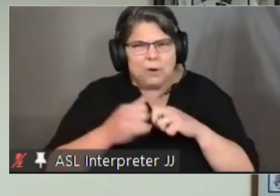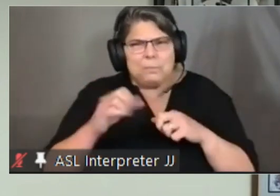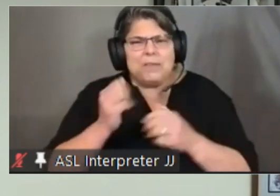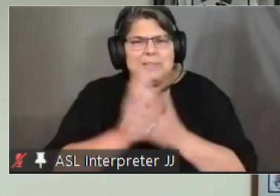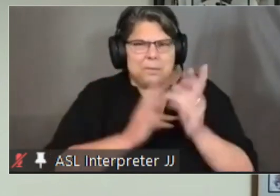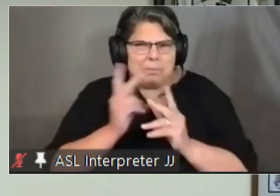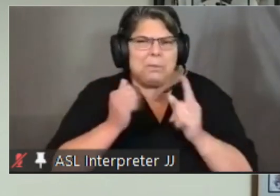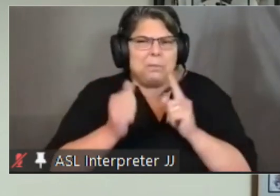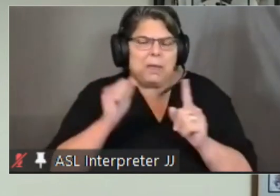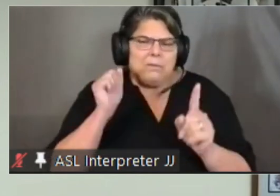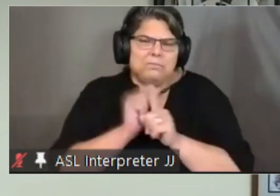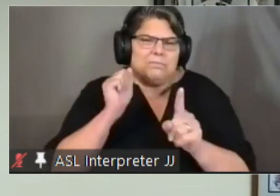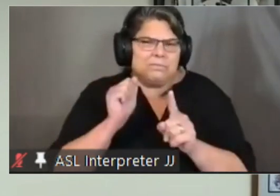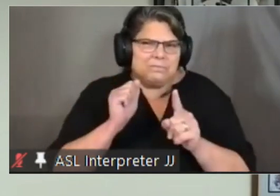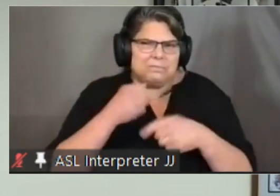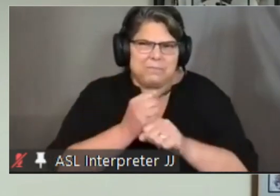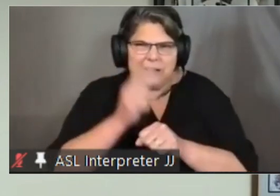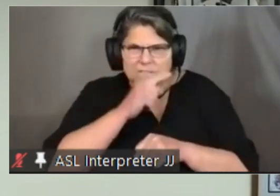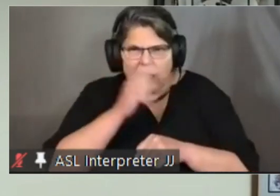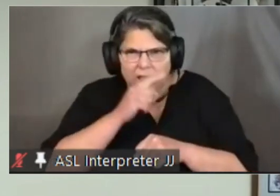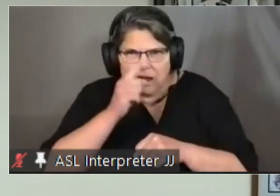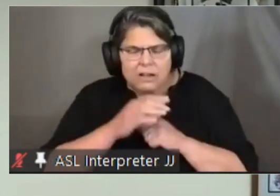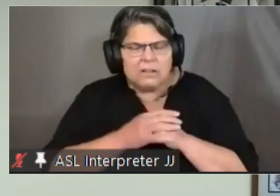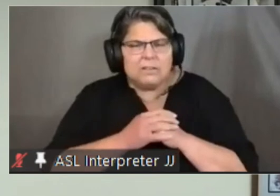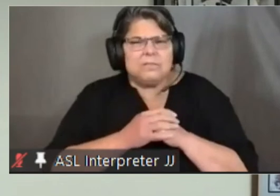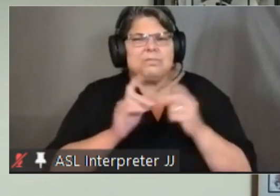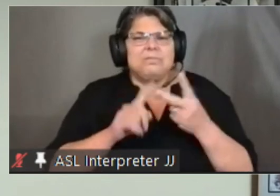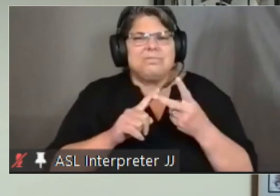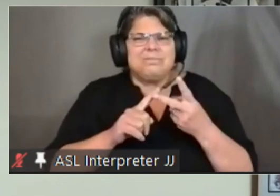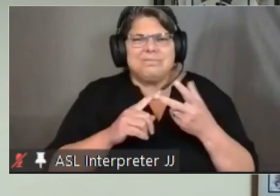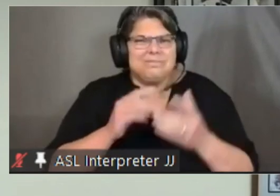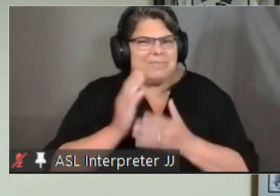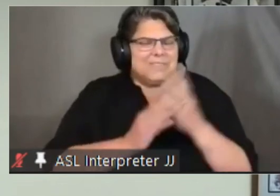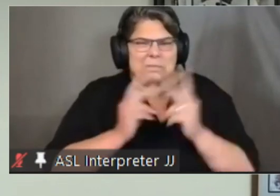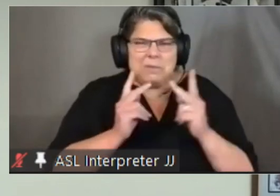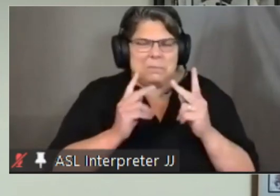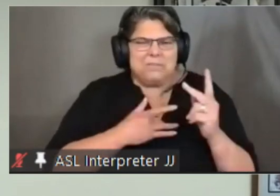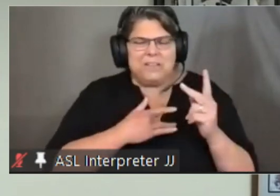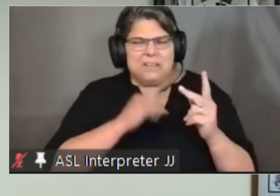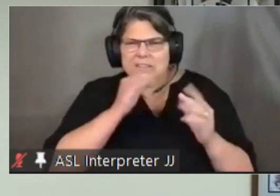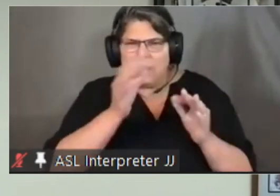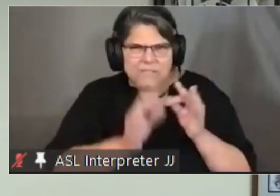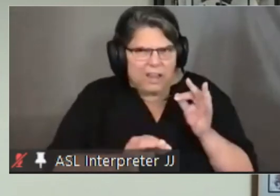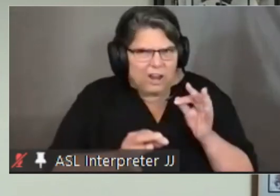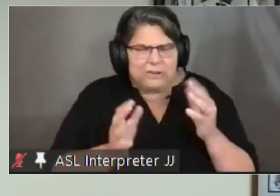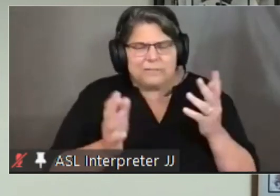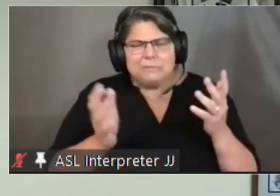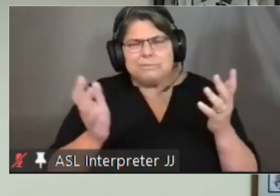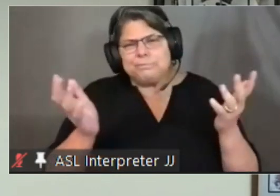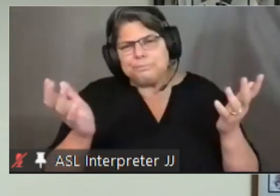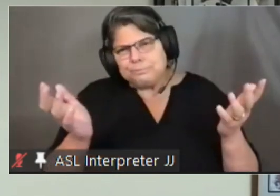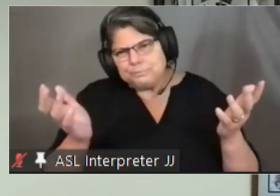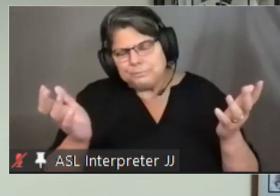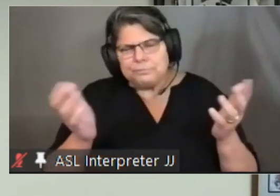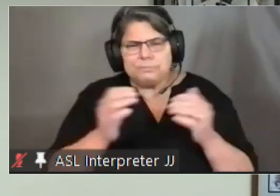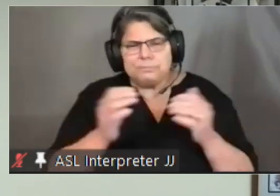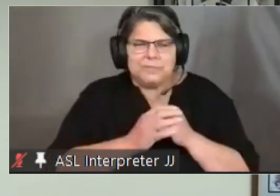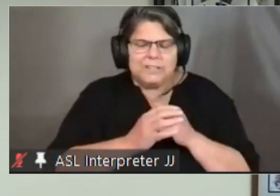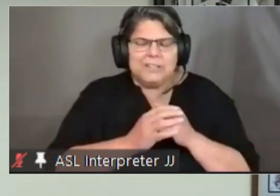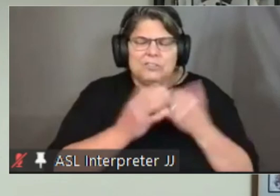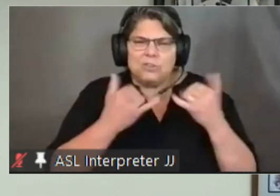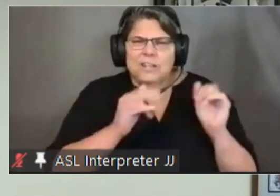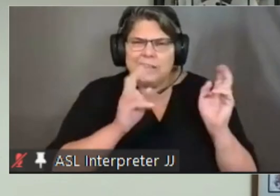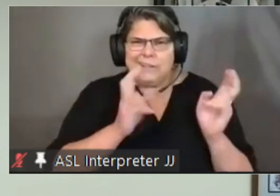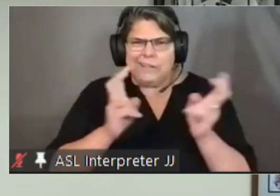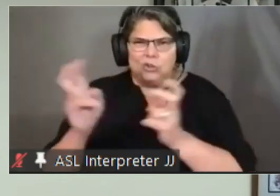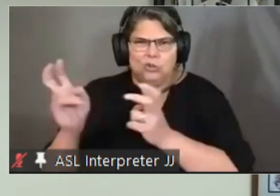there are problems with uh equity issues that are surrounding it and um so there are some issues that have to